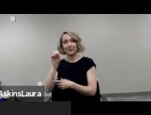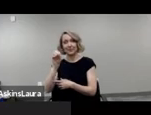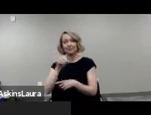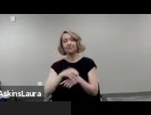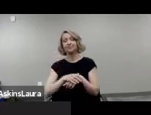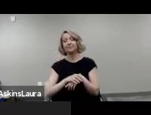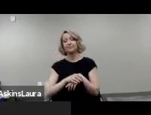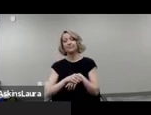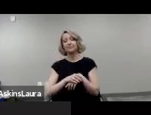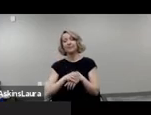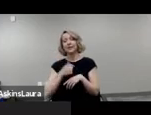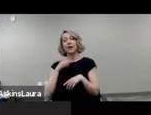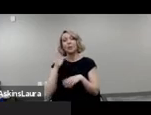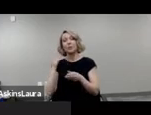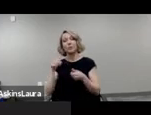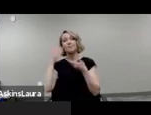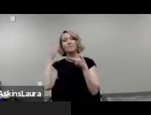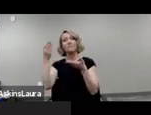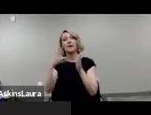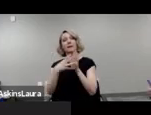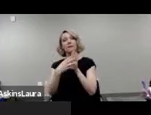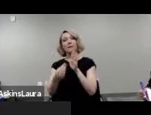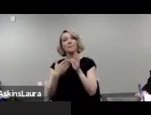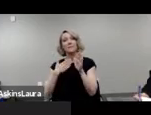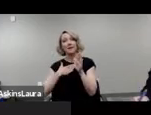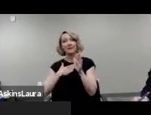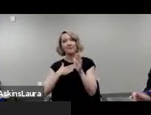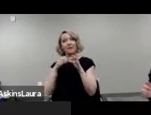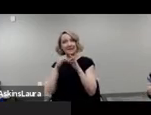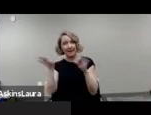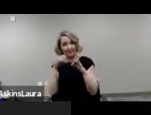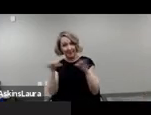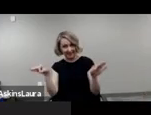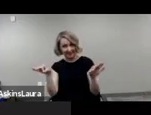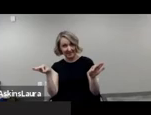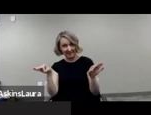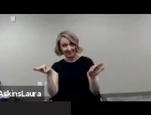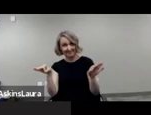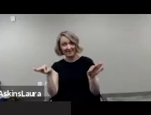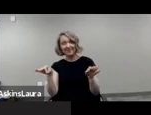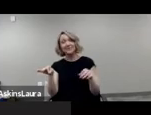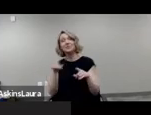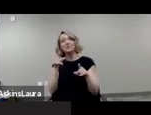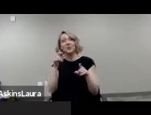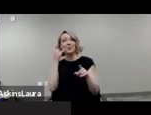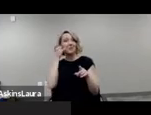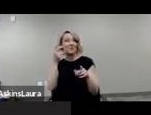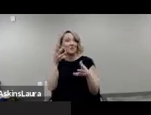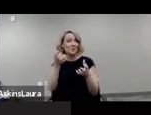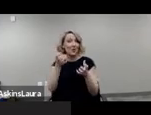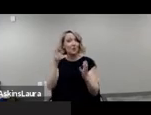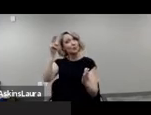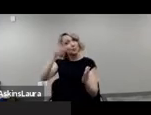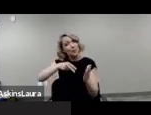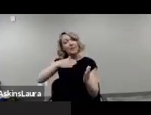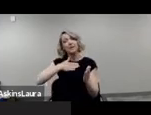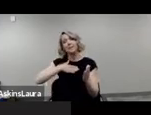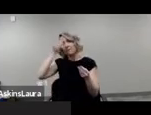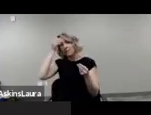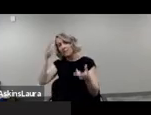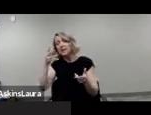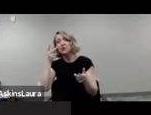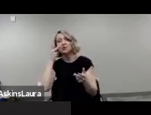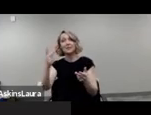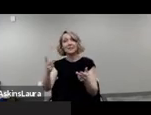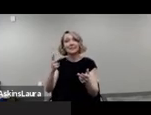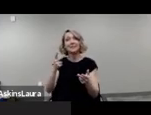I will provide a copy of my statement to the organizers. So if individuals are interested in where I found these numbers and